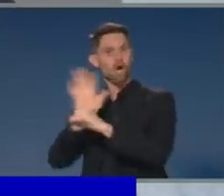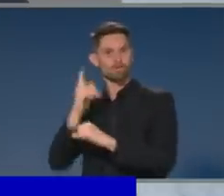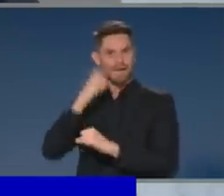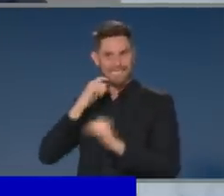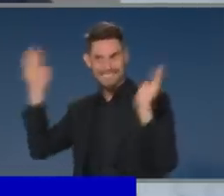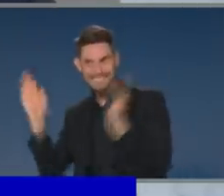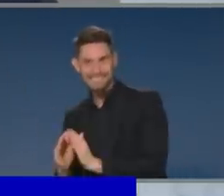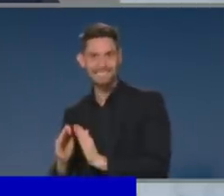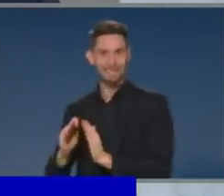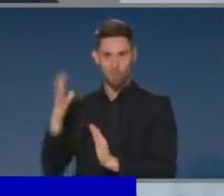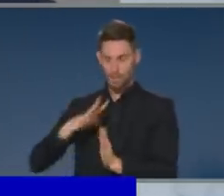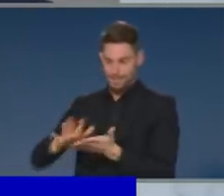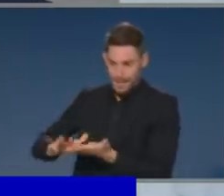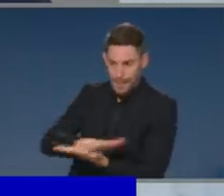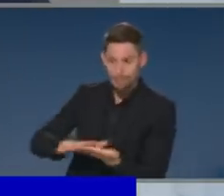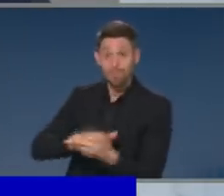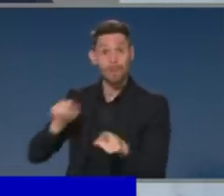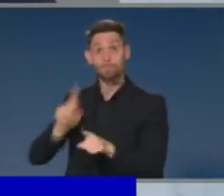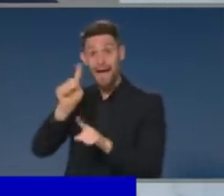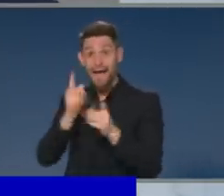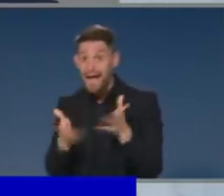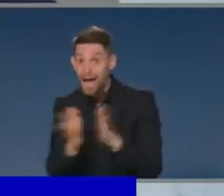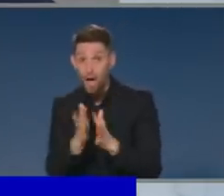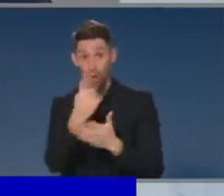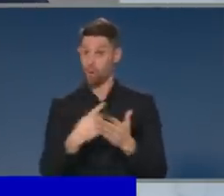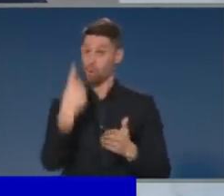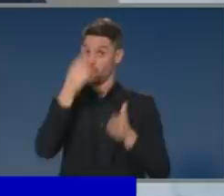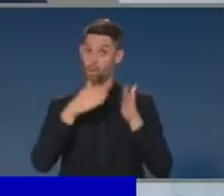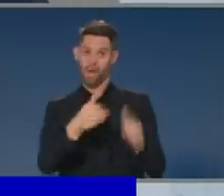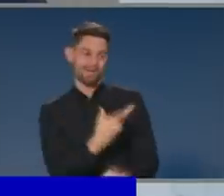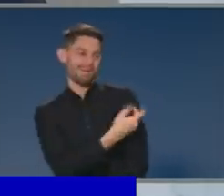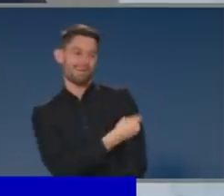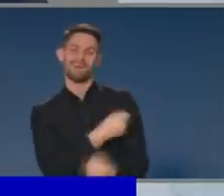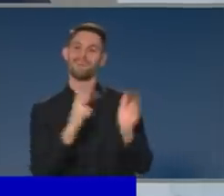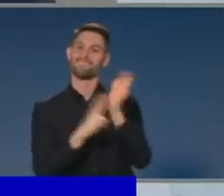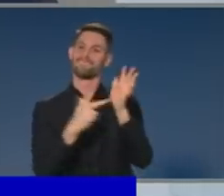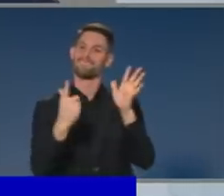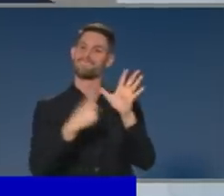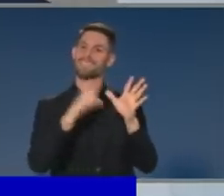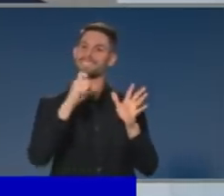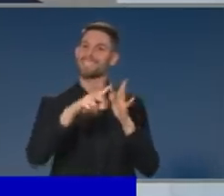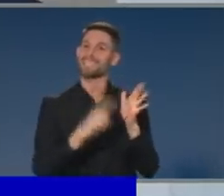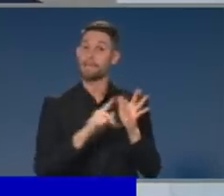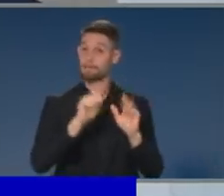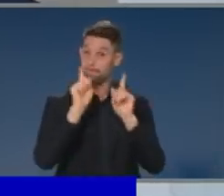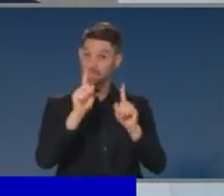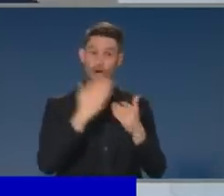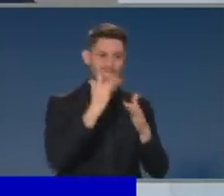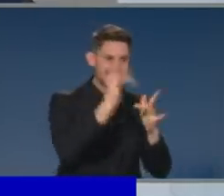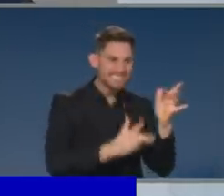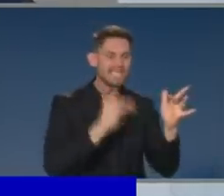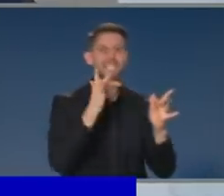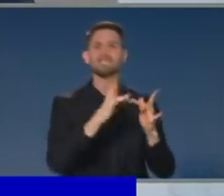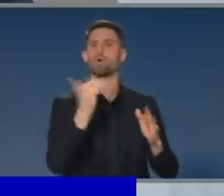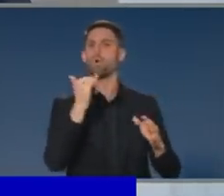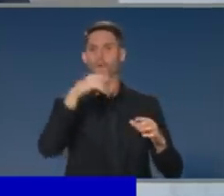of a vaccine. Given the level of misinformation currently circulating on the internet and the social media around Australia, anti-vaxxer